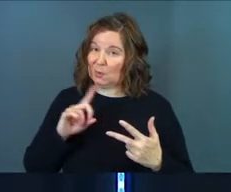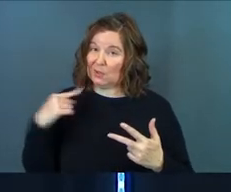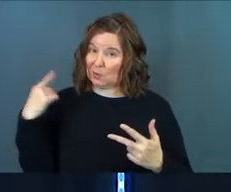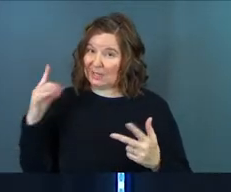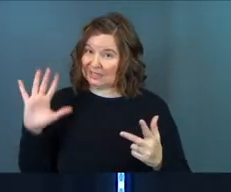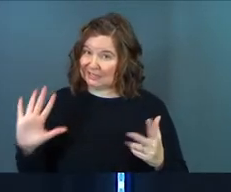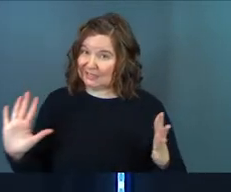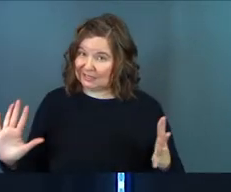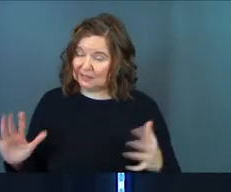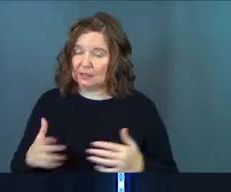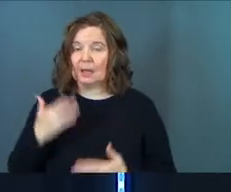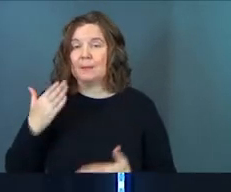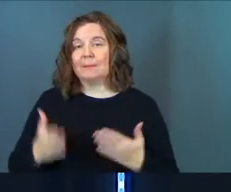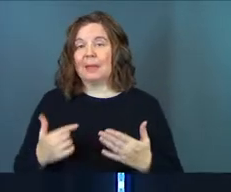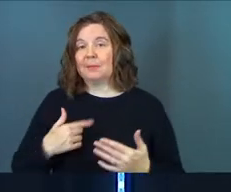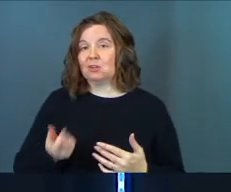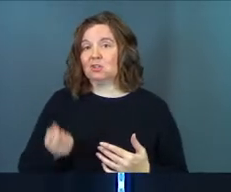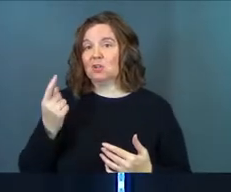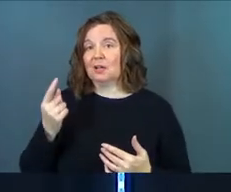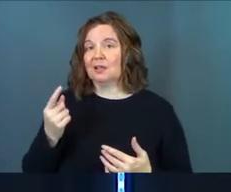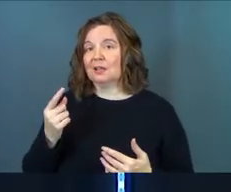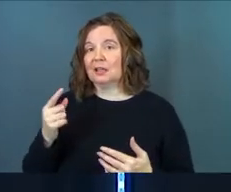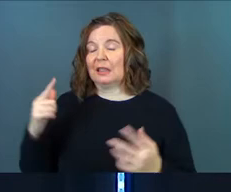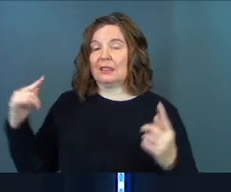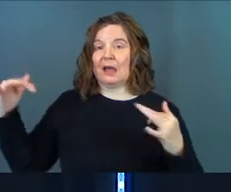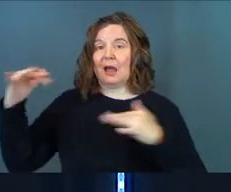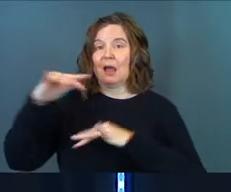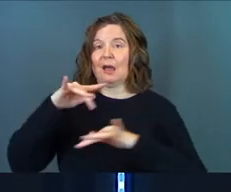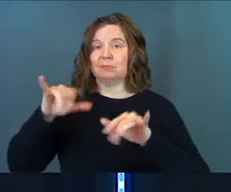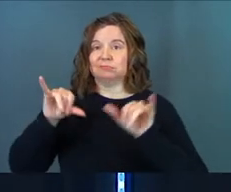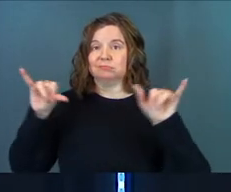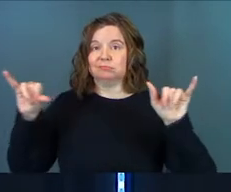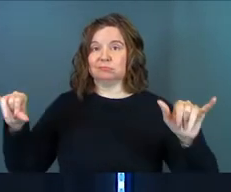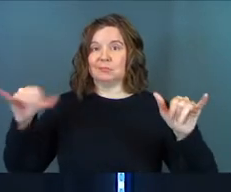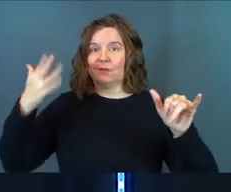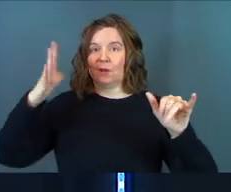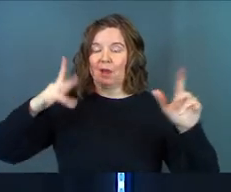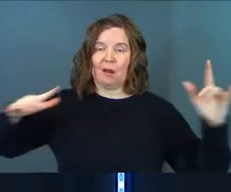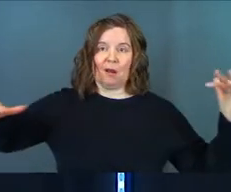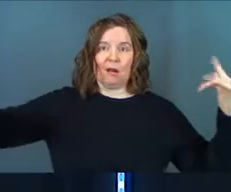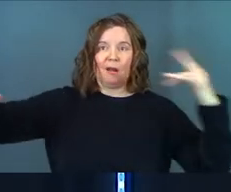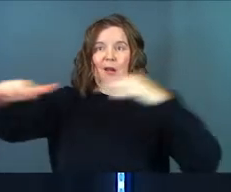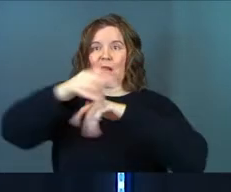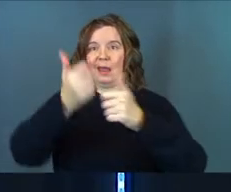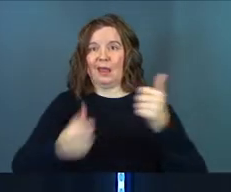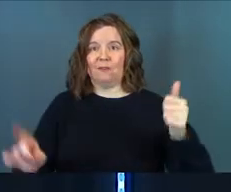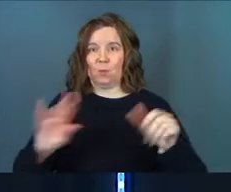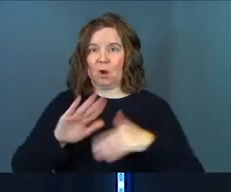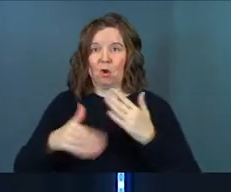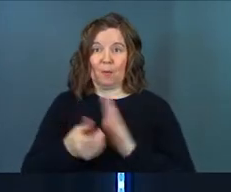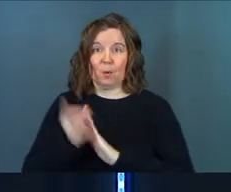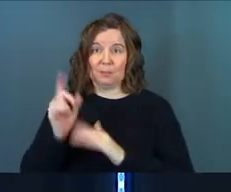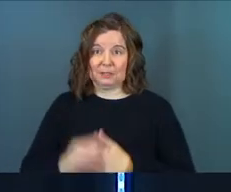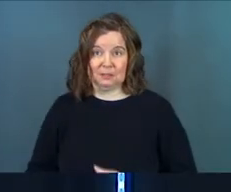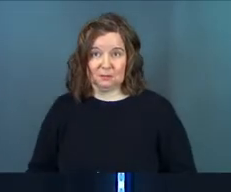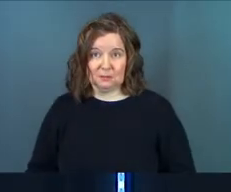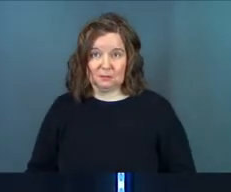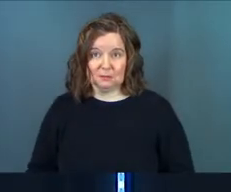really crazy, maybe he understands the omnipresence of God and that God is everywhere at all moments.